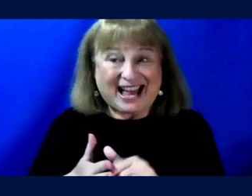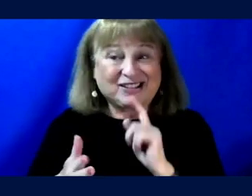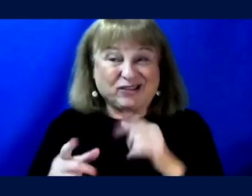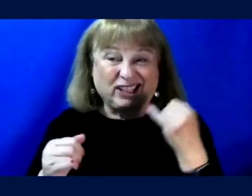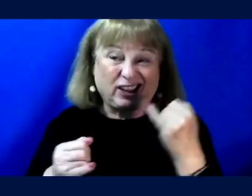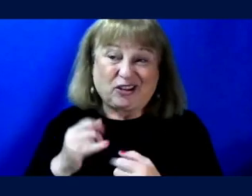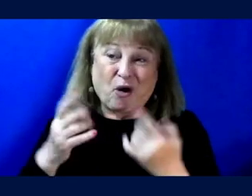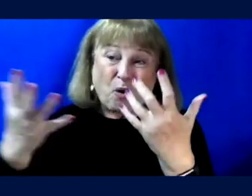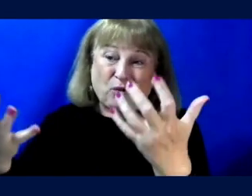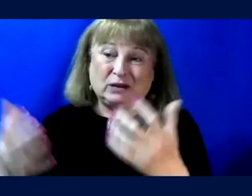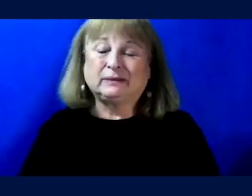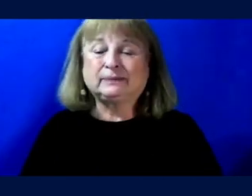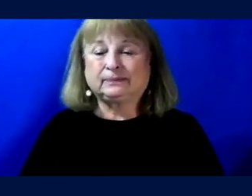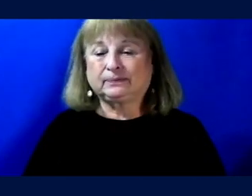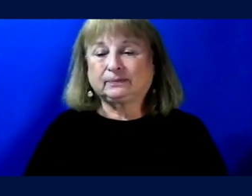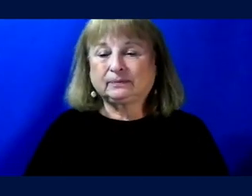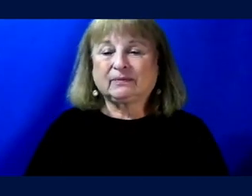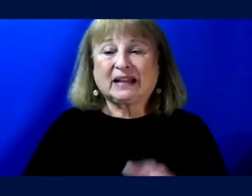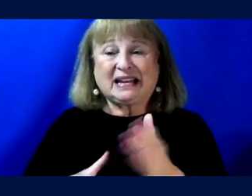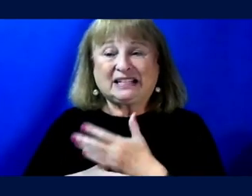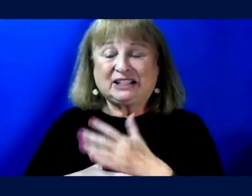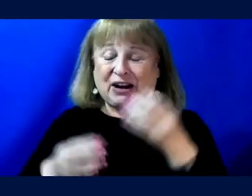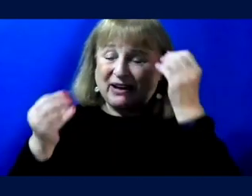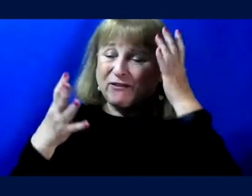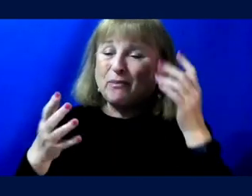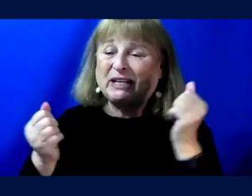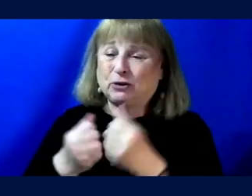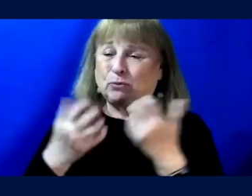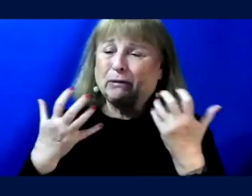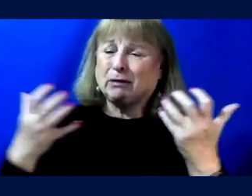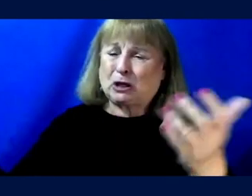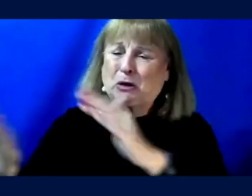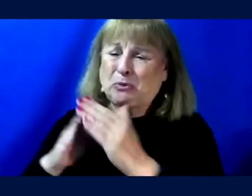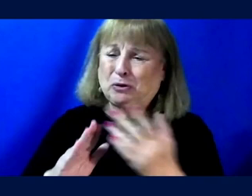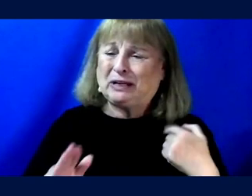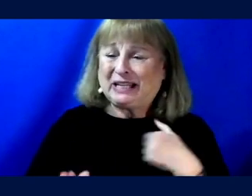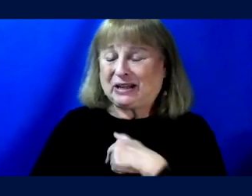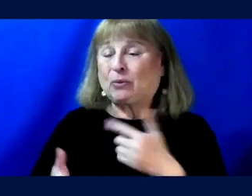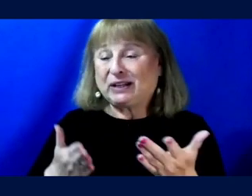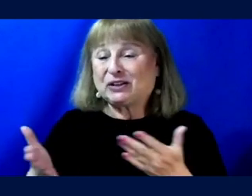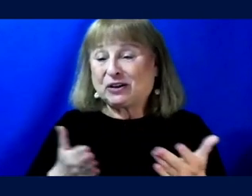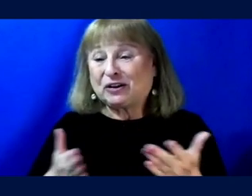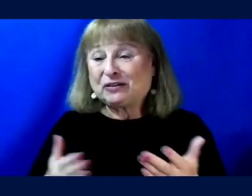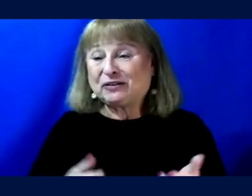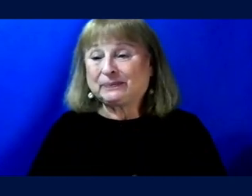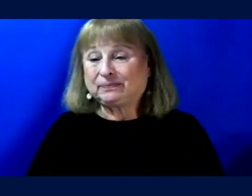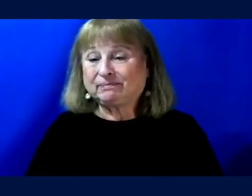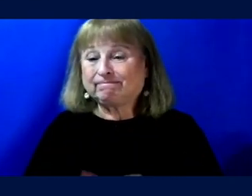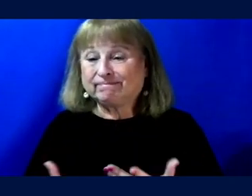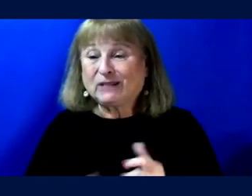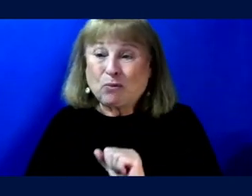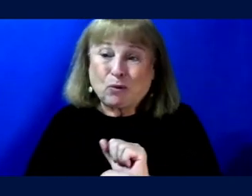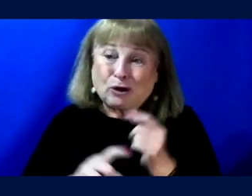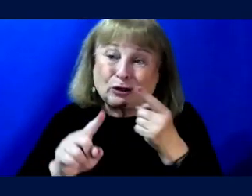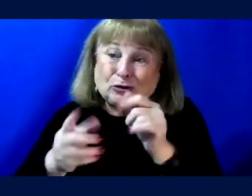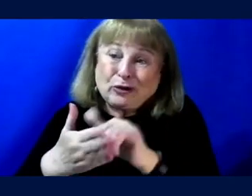is, is sharing our information with the communities we serve and, and we're working for.